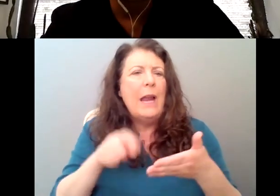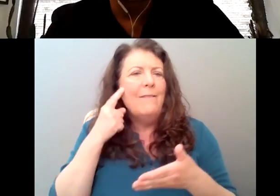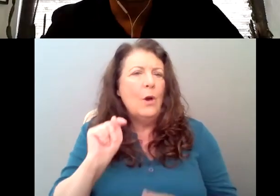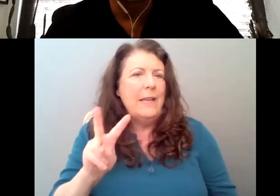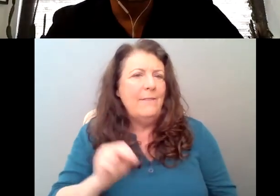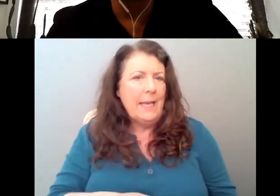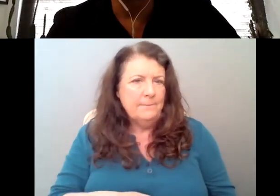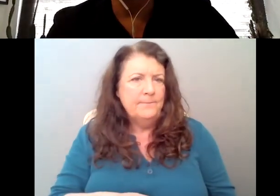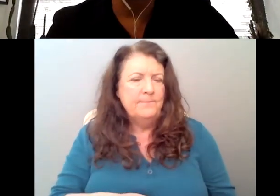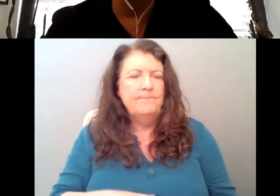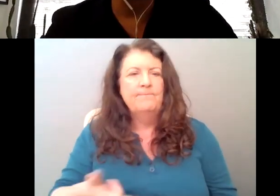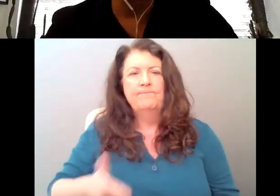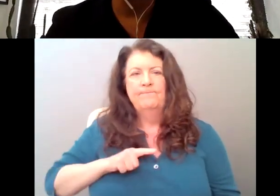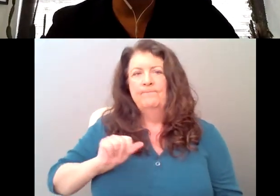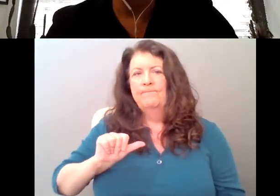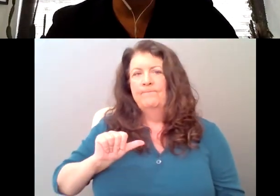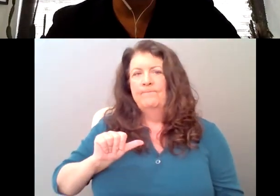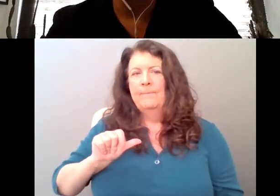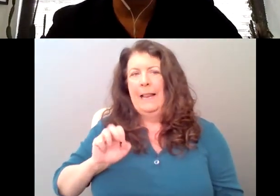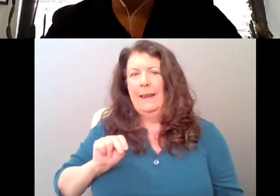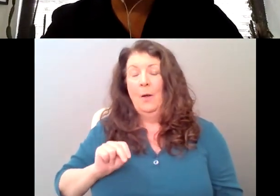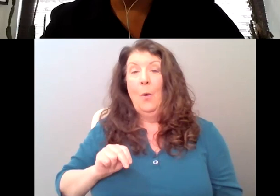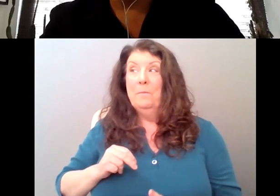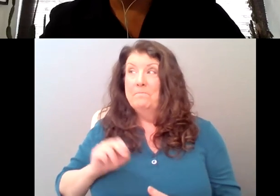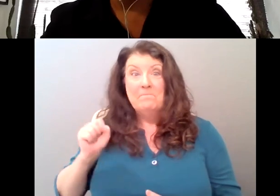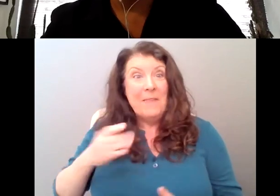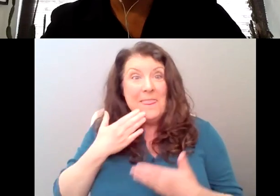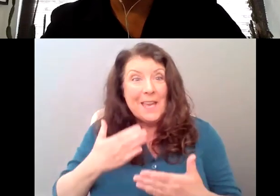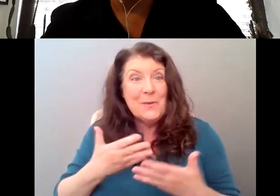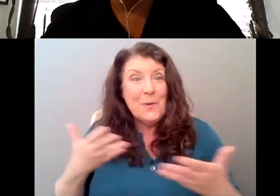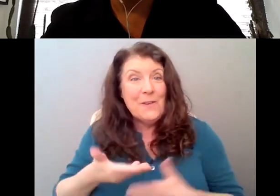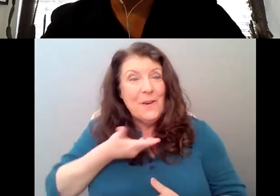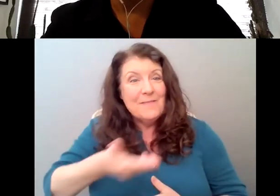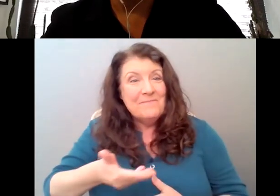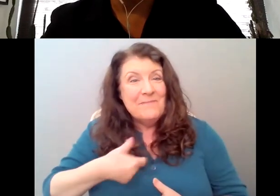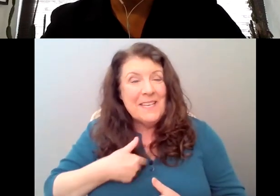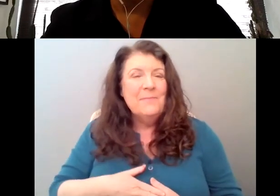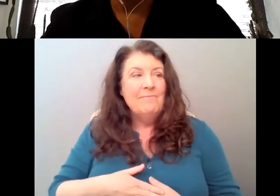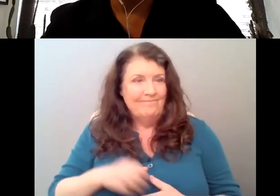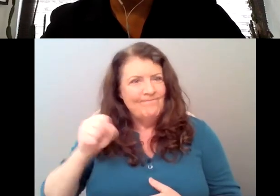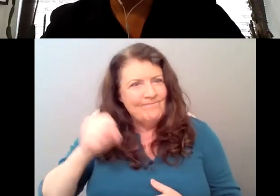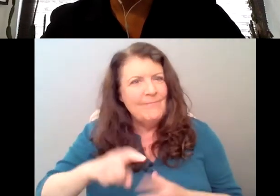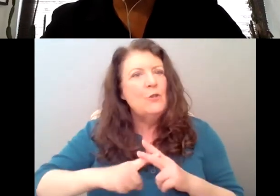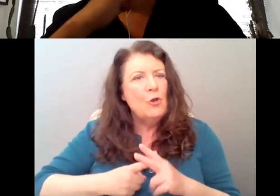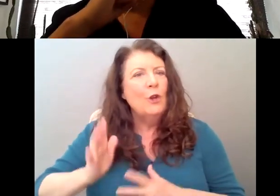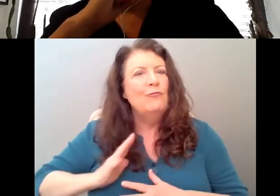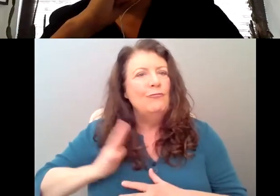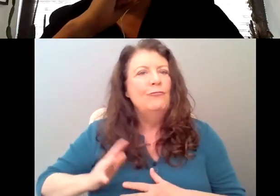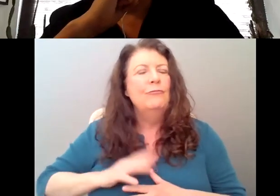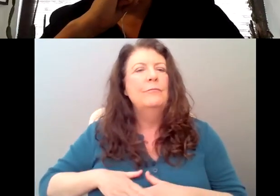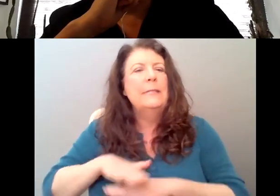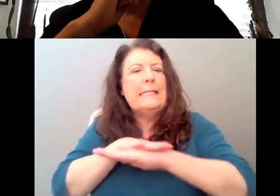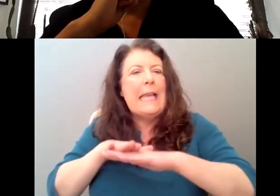Yeah. Well, thank you so much for having me. And yeah, I started out as a playwright. I